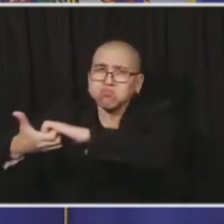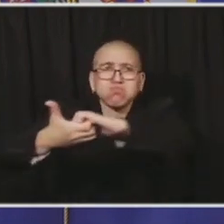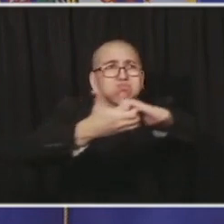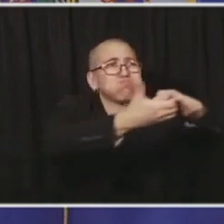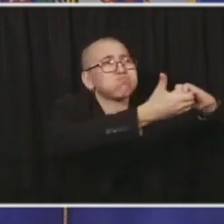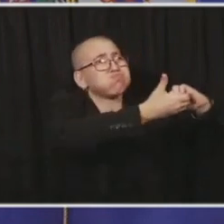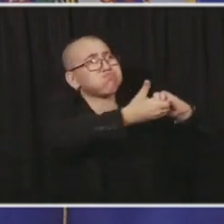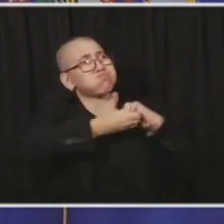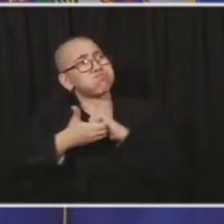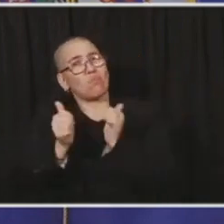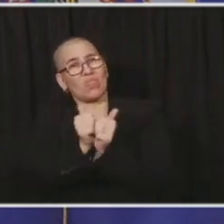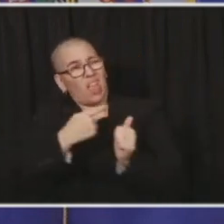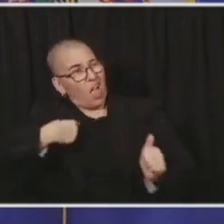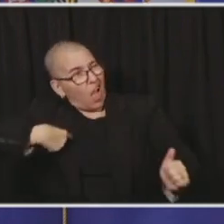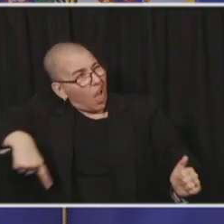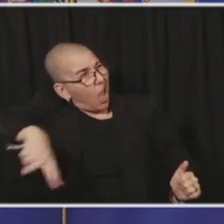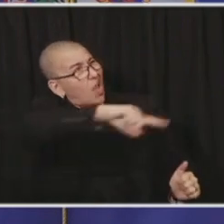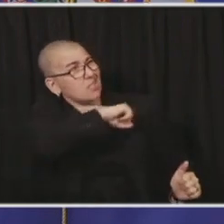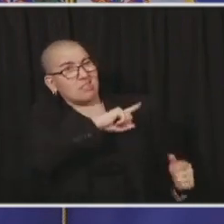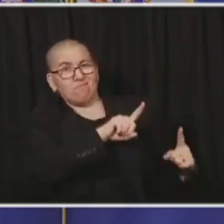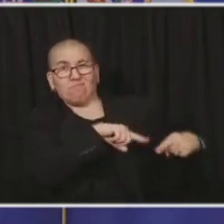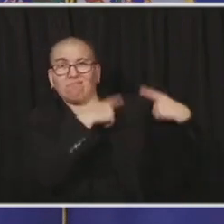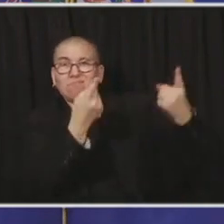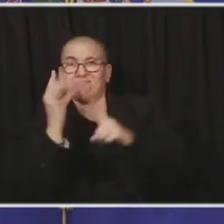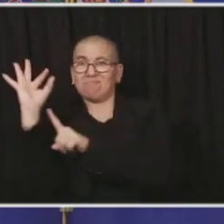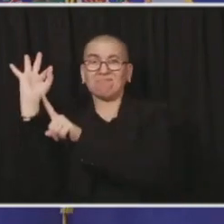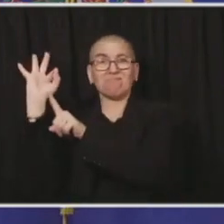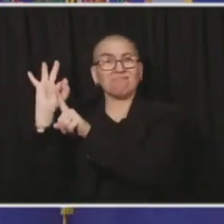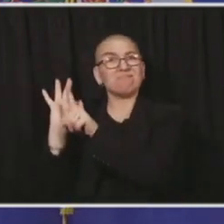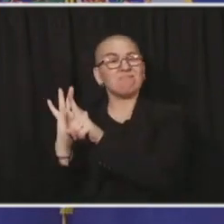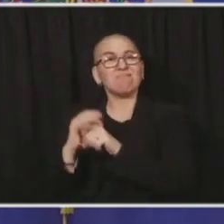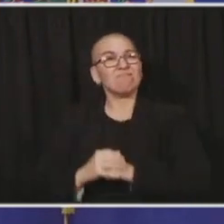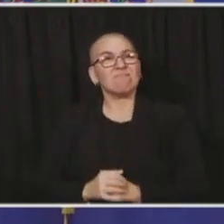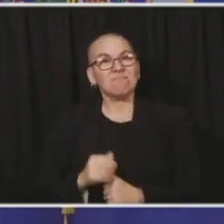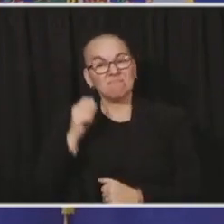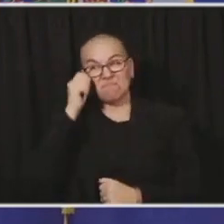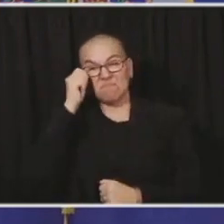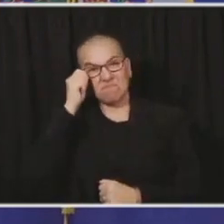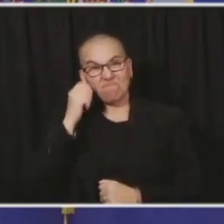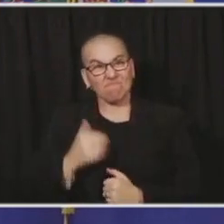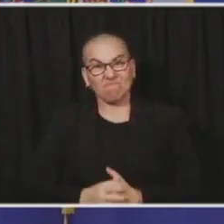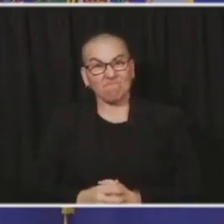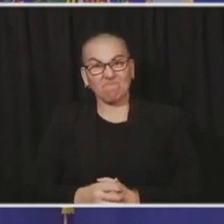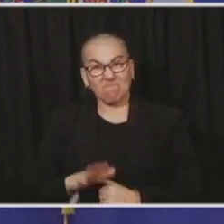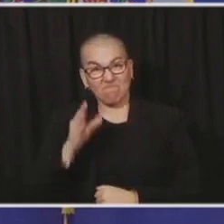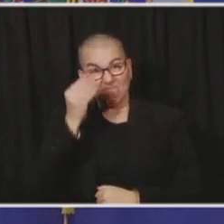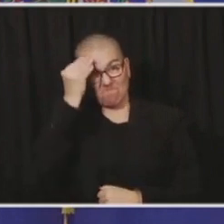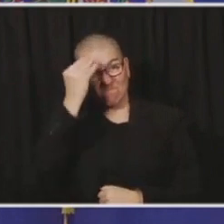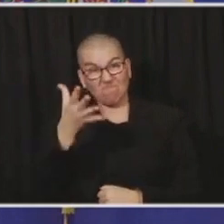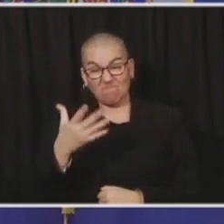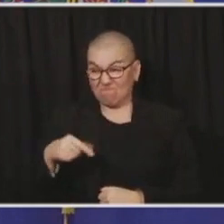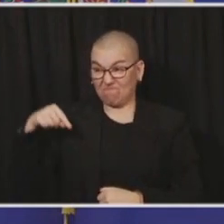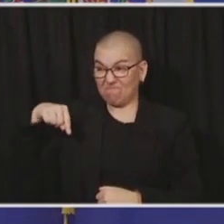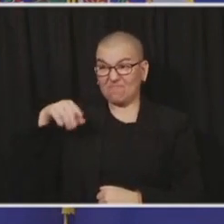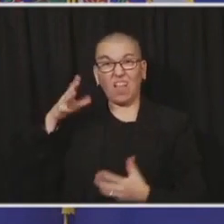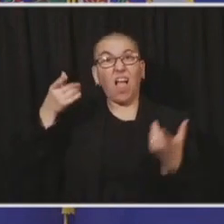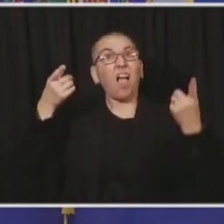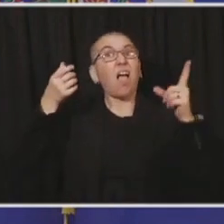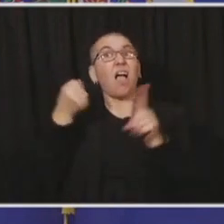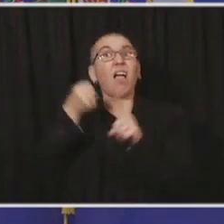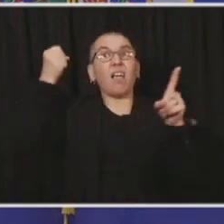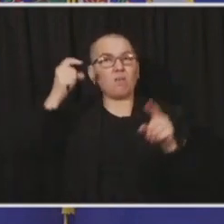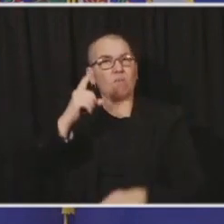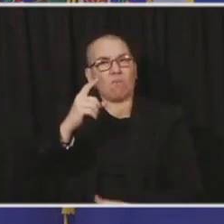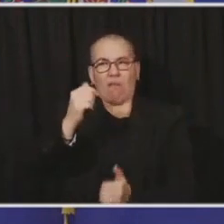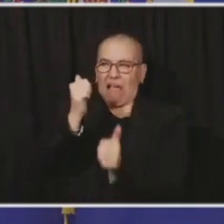this is really a once in a generational, once in a hundred year episode of public health crisis. So